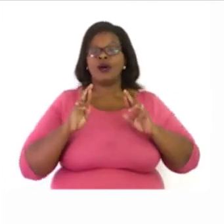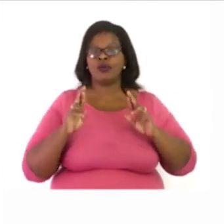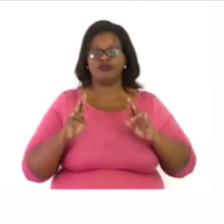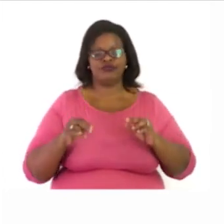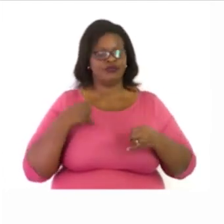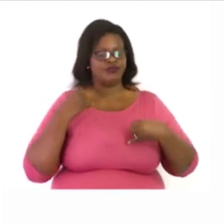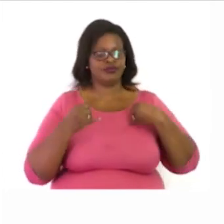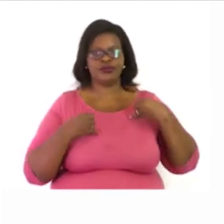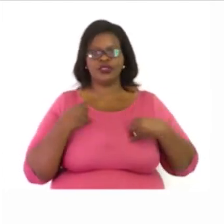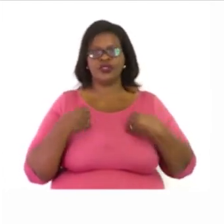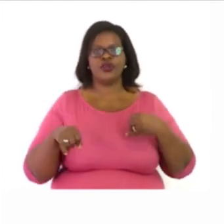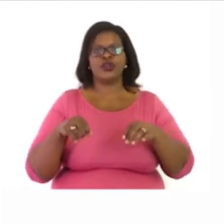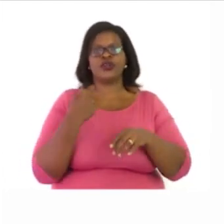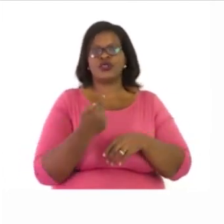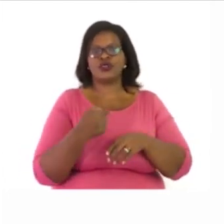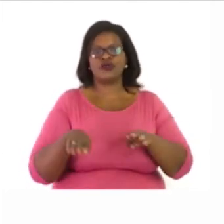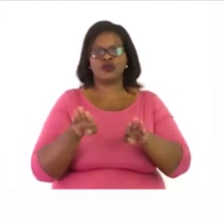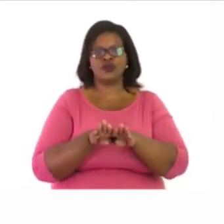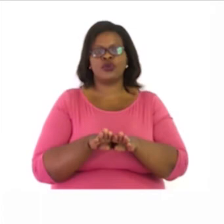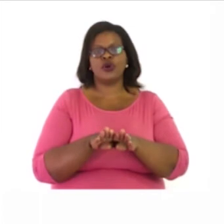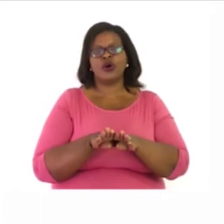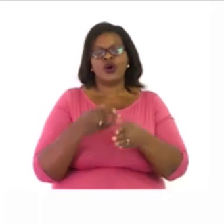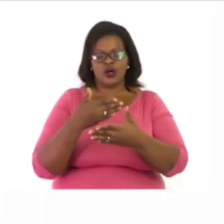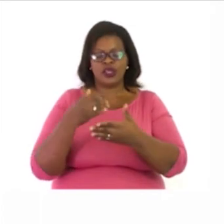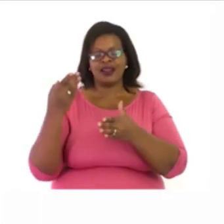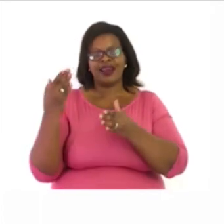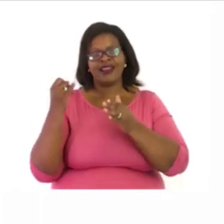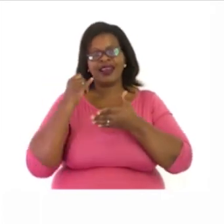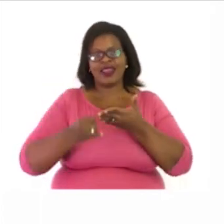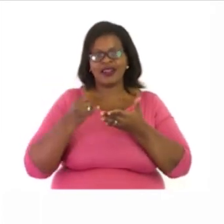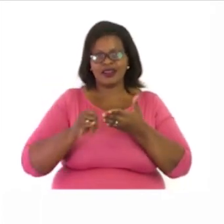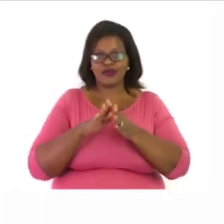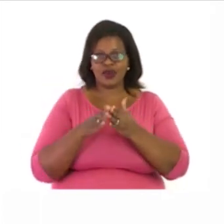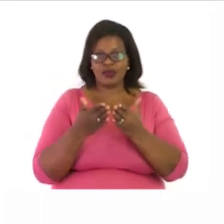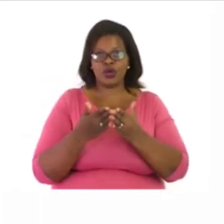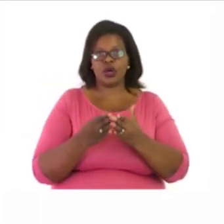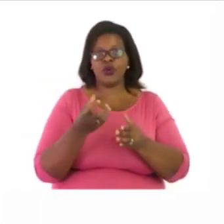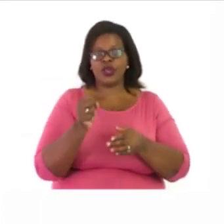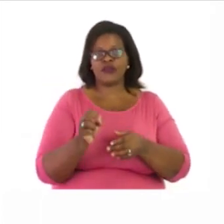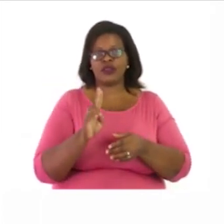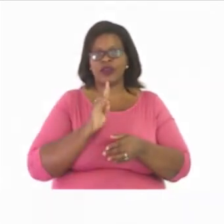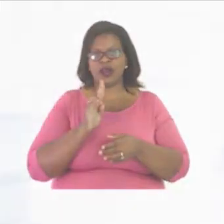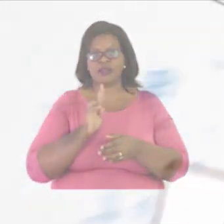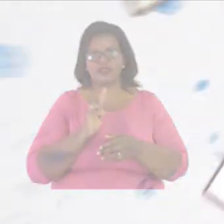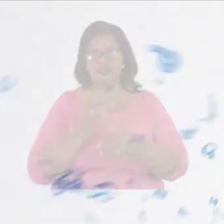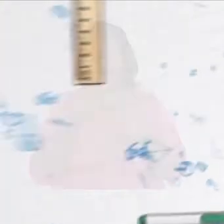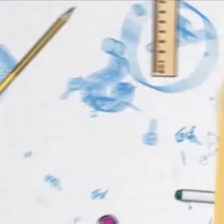of our book, here you will find our memo. So, this brings us to the end of our class.